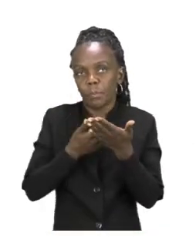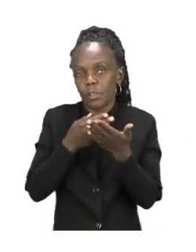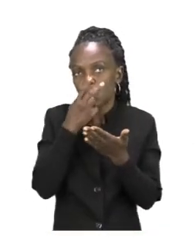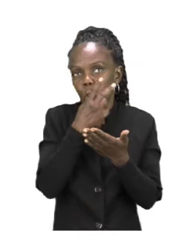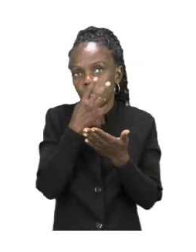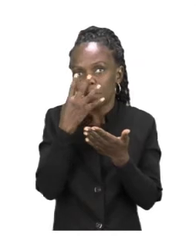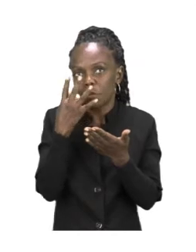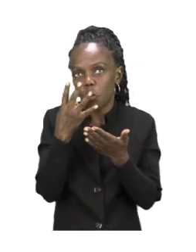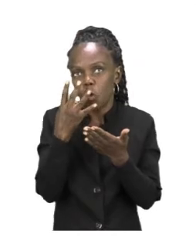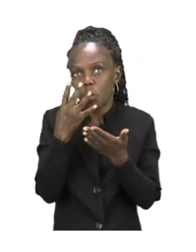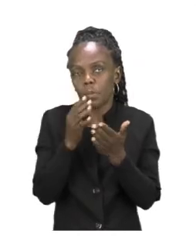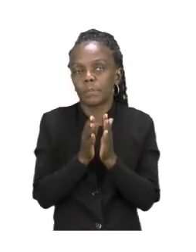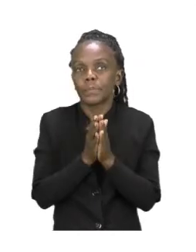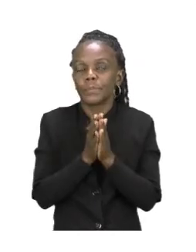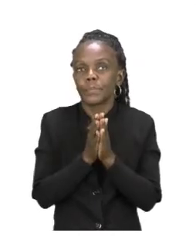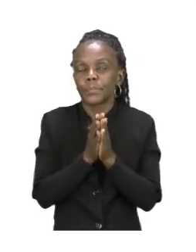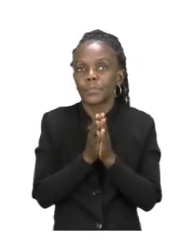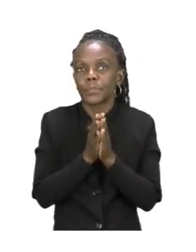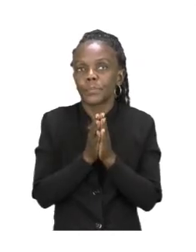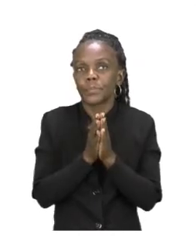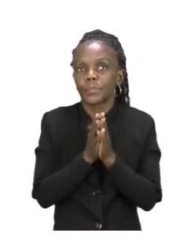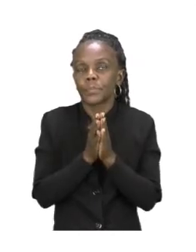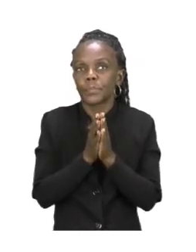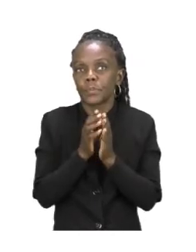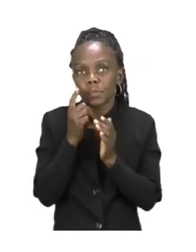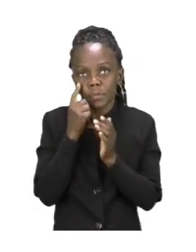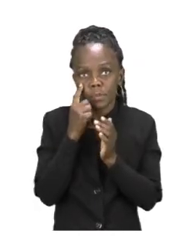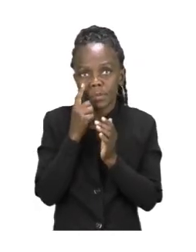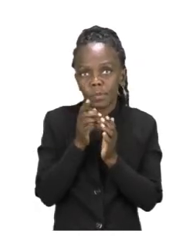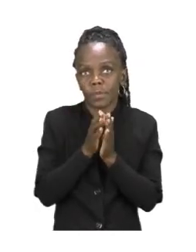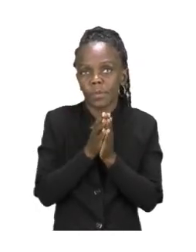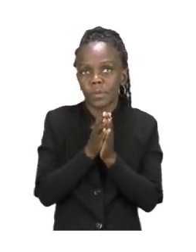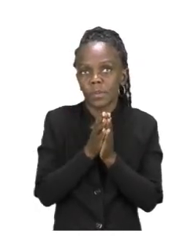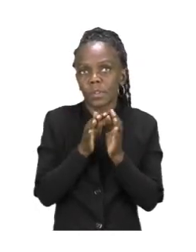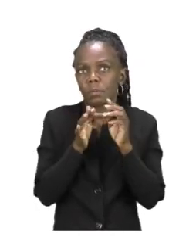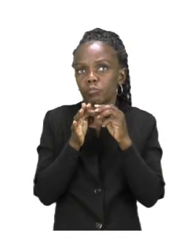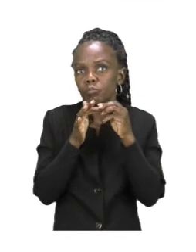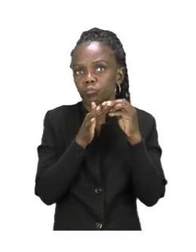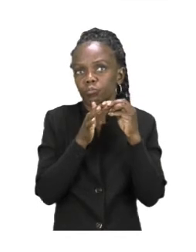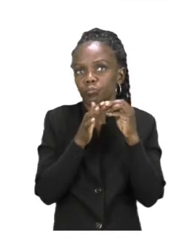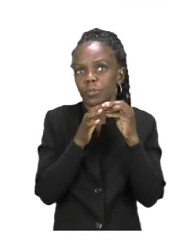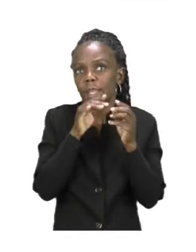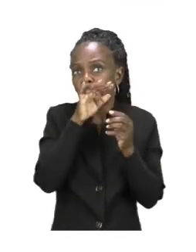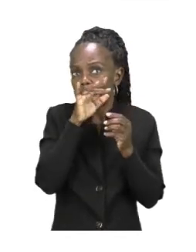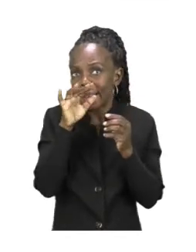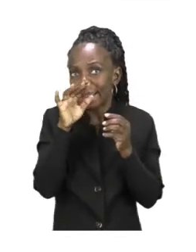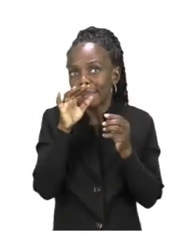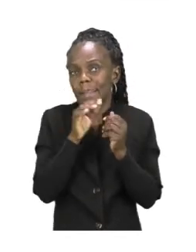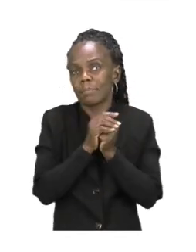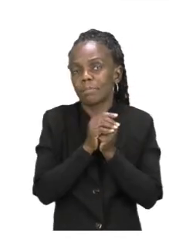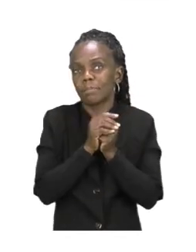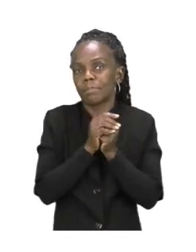On page 24 you can see that we have a special letter and the sound that this letter